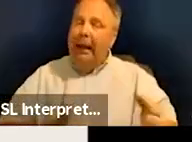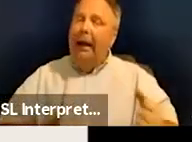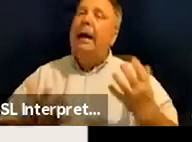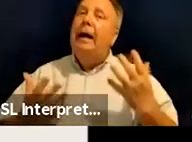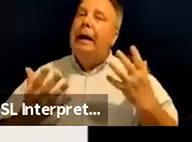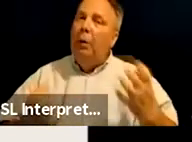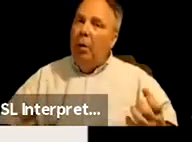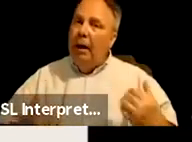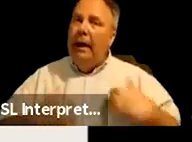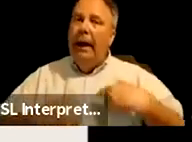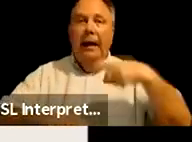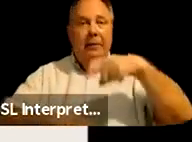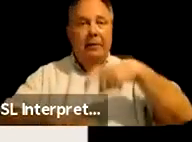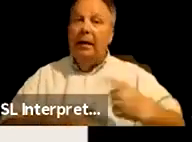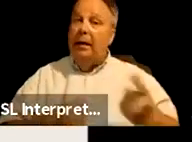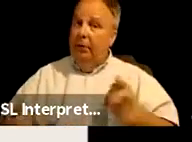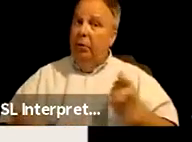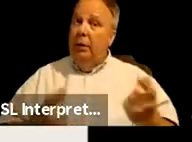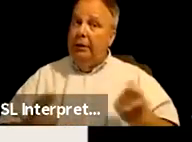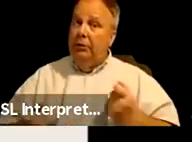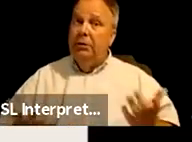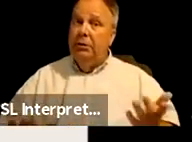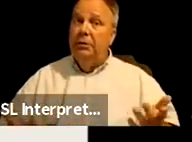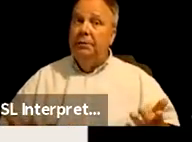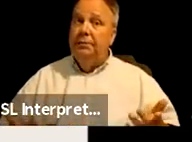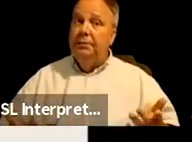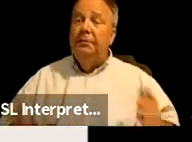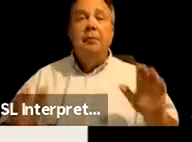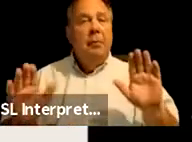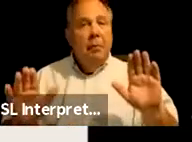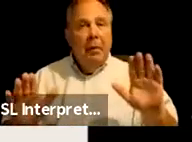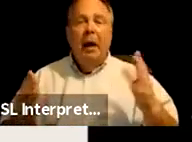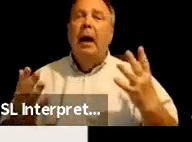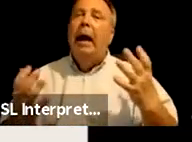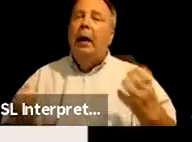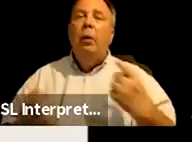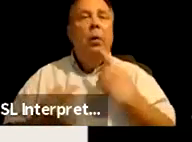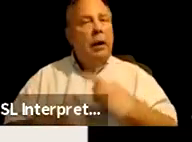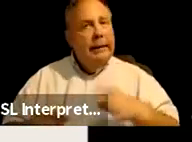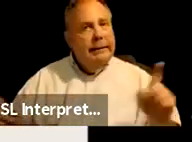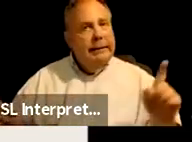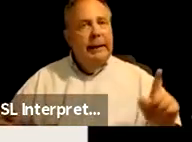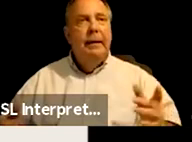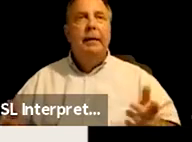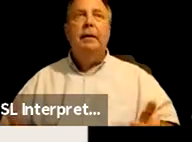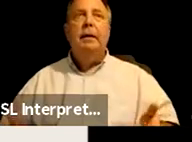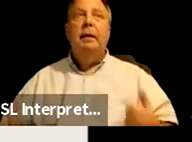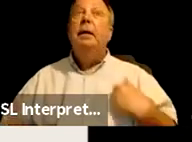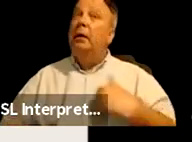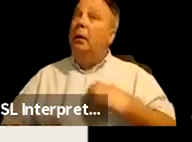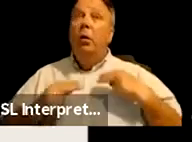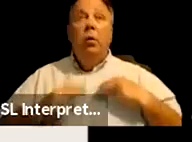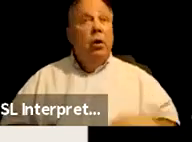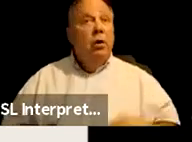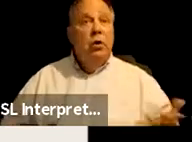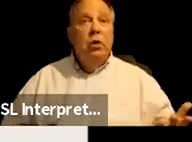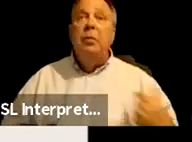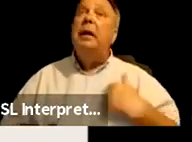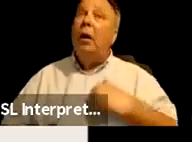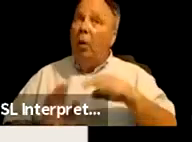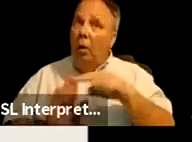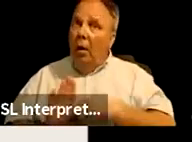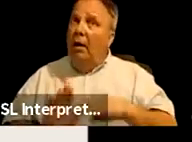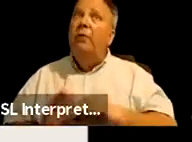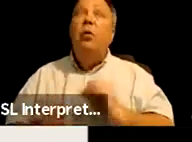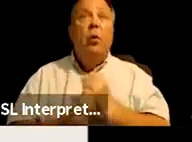time for questions. Um, but I just, I want to say, you know, we're human, we're flawed. We make